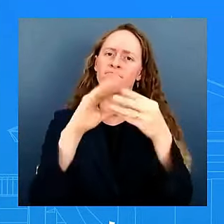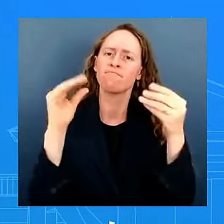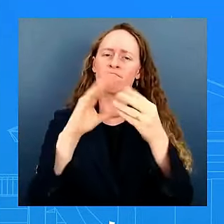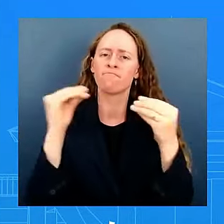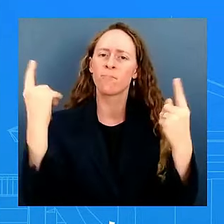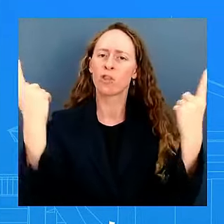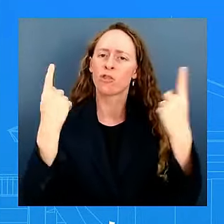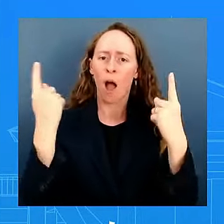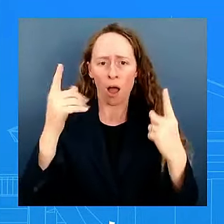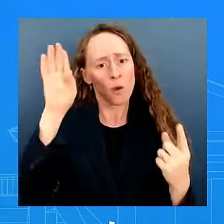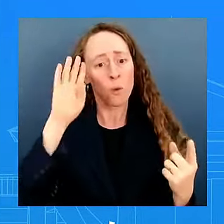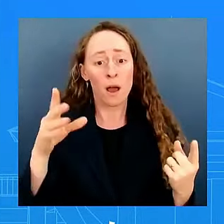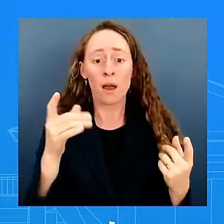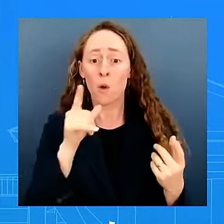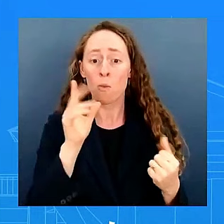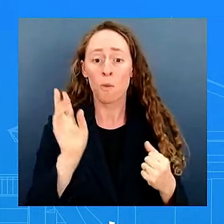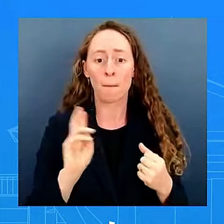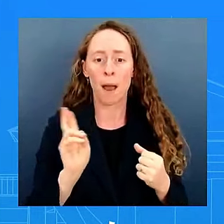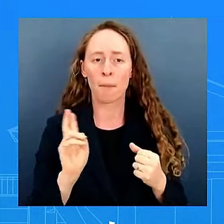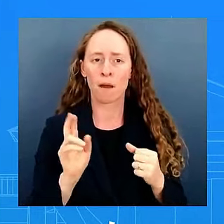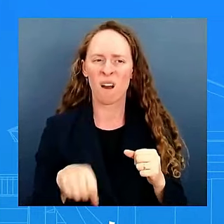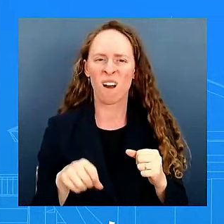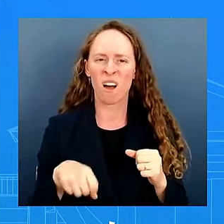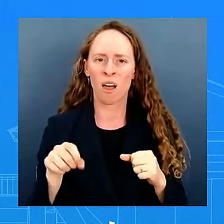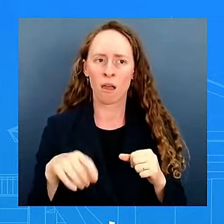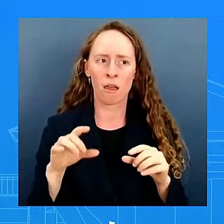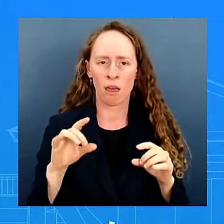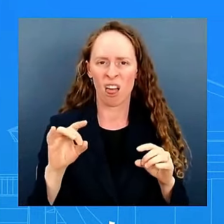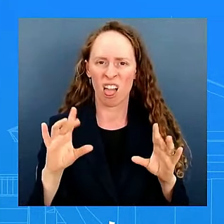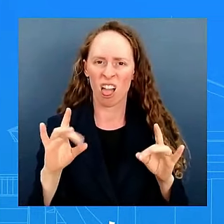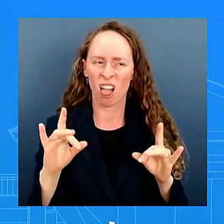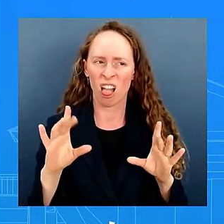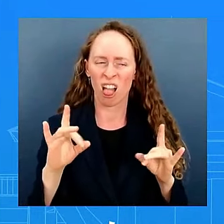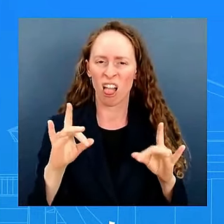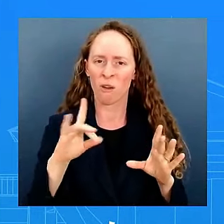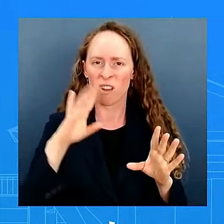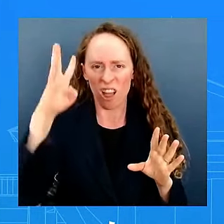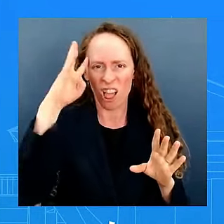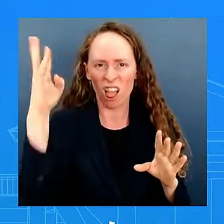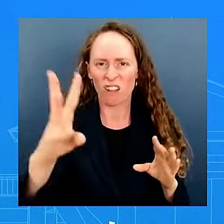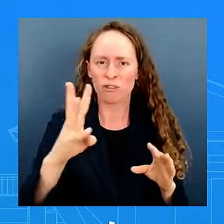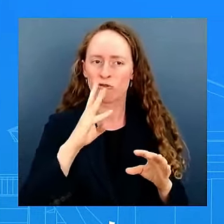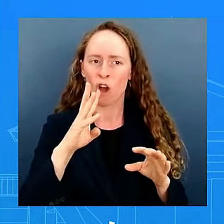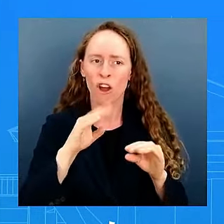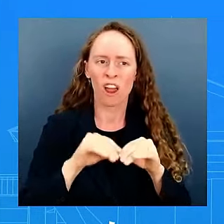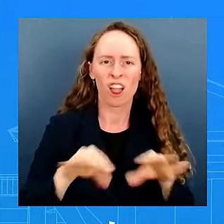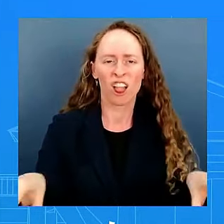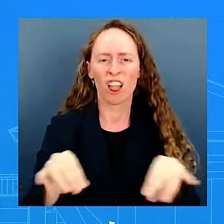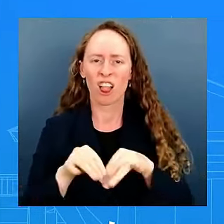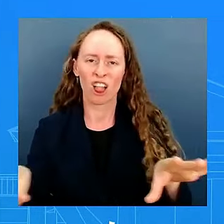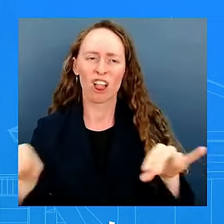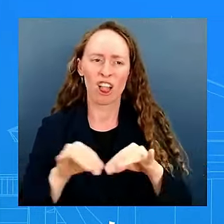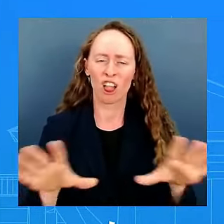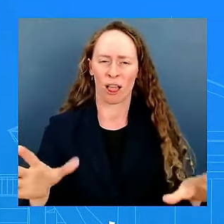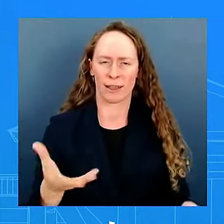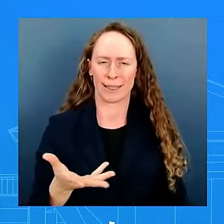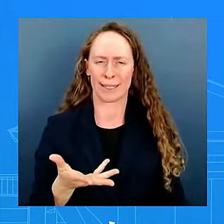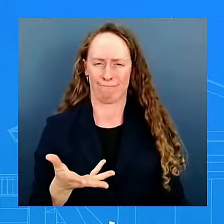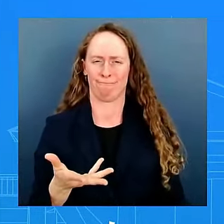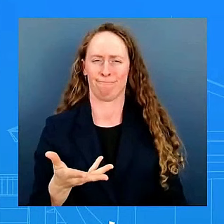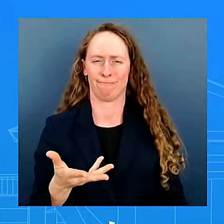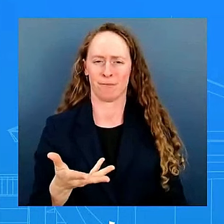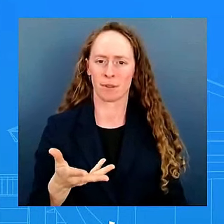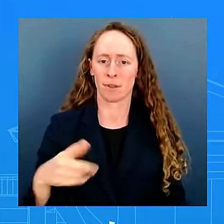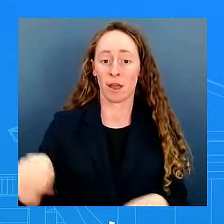been debunked this hateful smear it's been debunked by the springfield mayor it's been debunked by the city manager it's been debunked by the